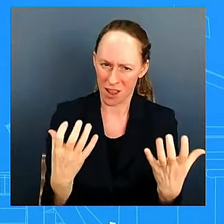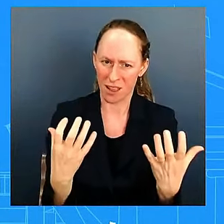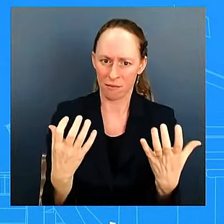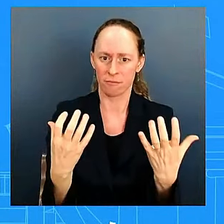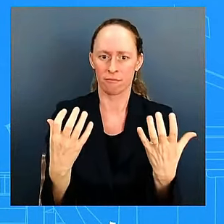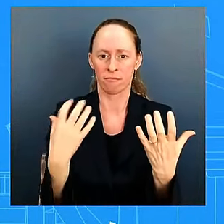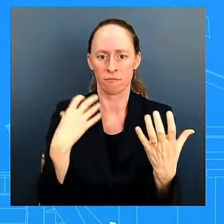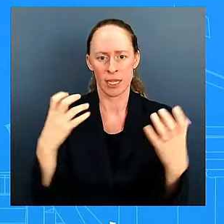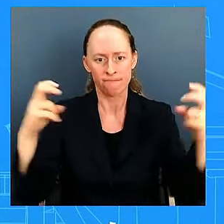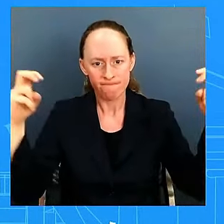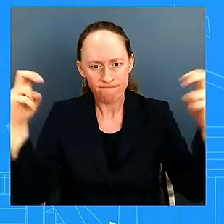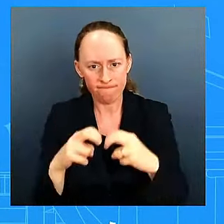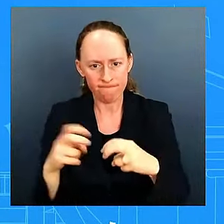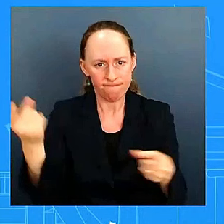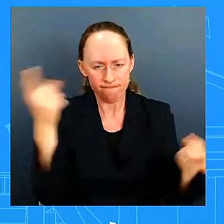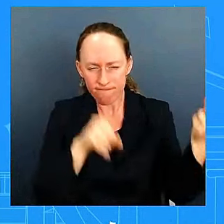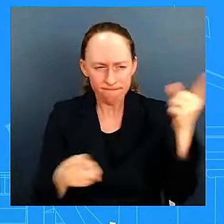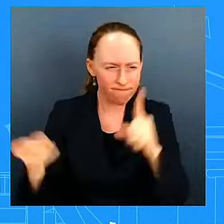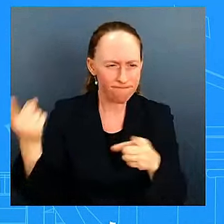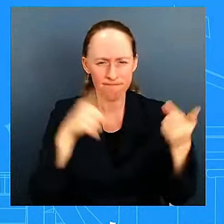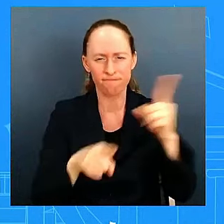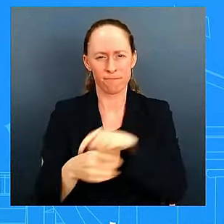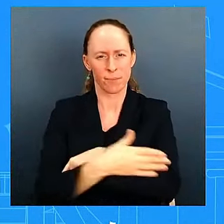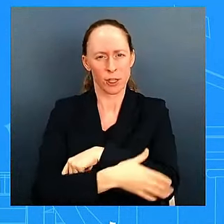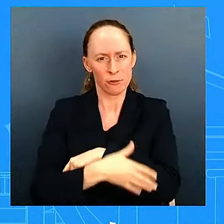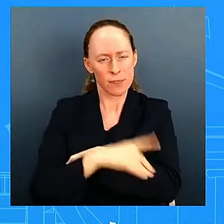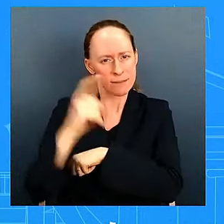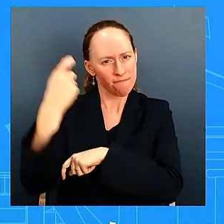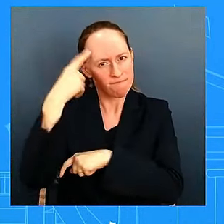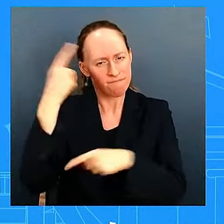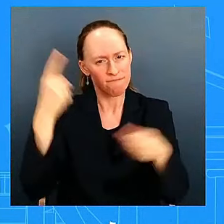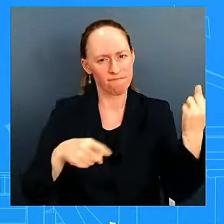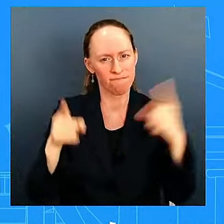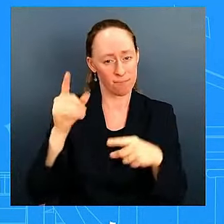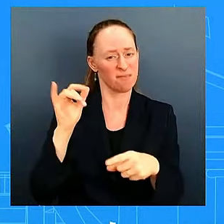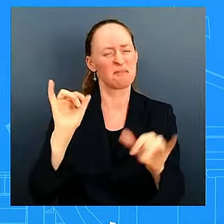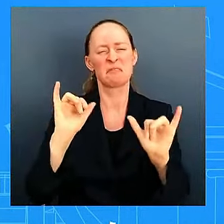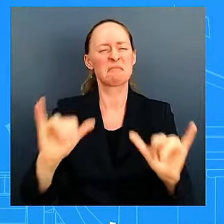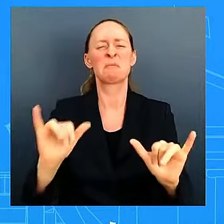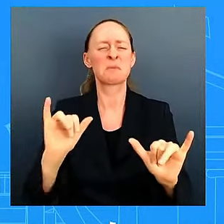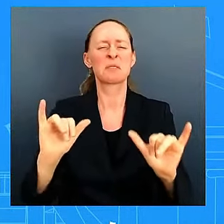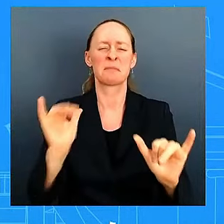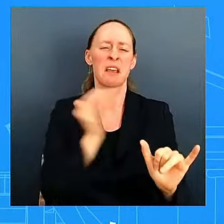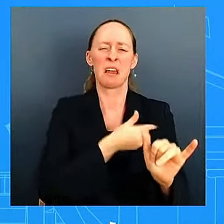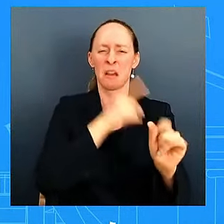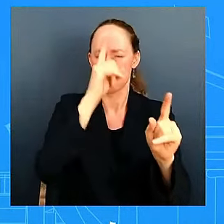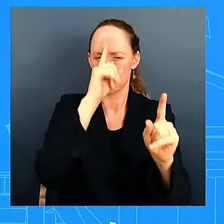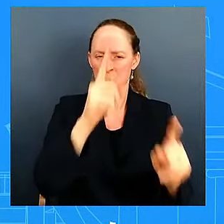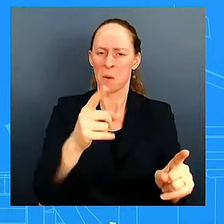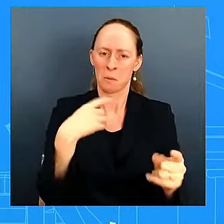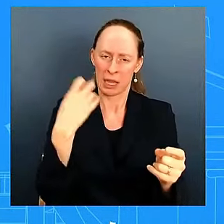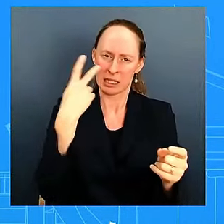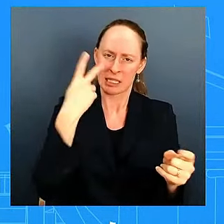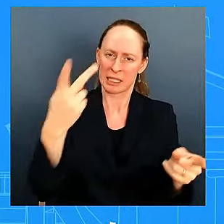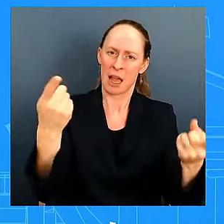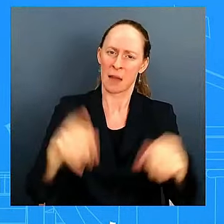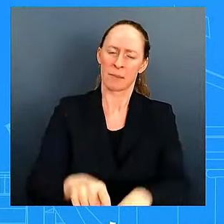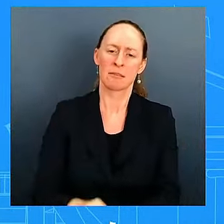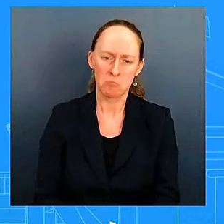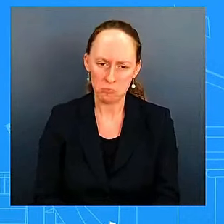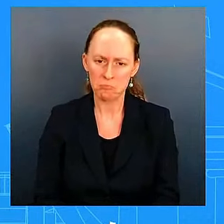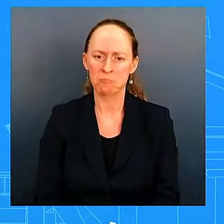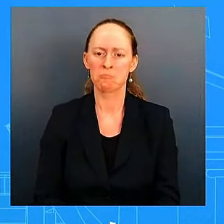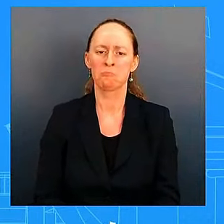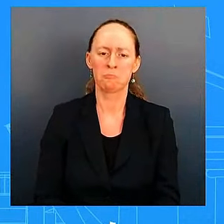see and what we want to make sure uh is is that that that is in place and we're going to certainly continue to have those conversations uh with